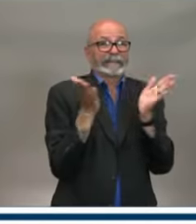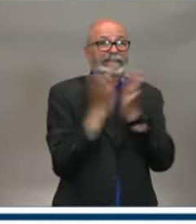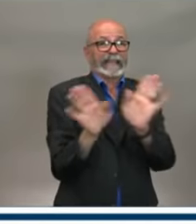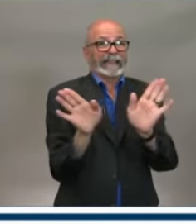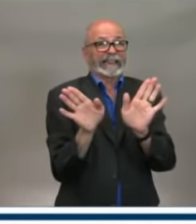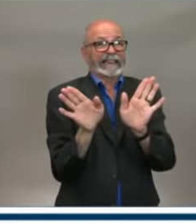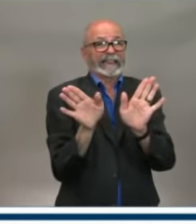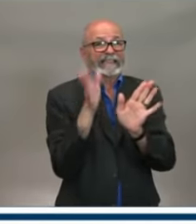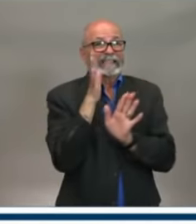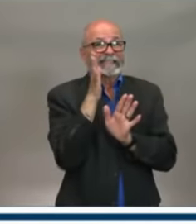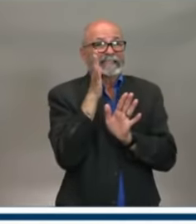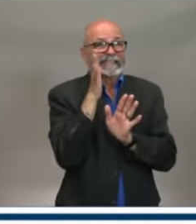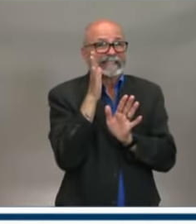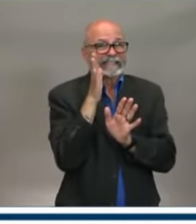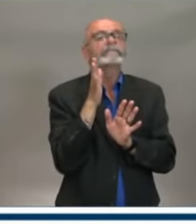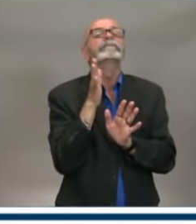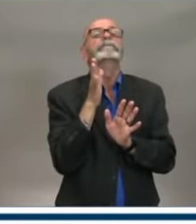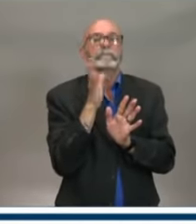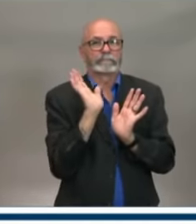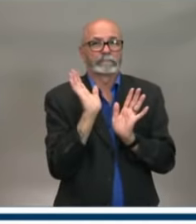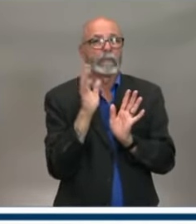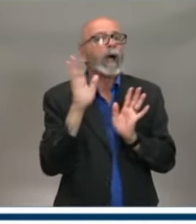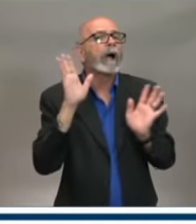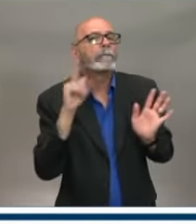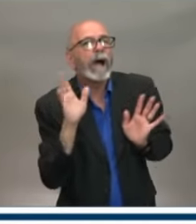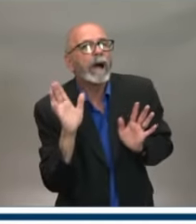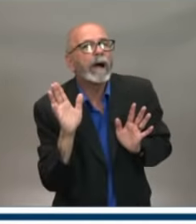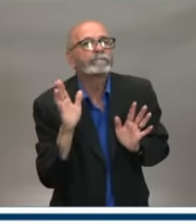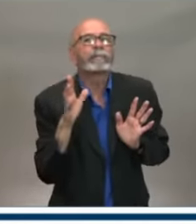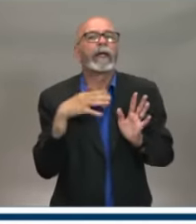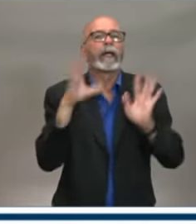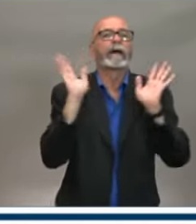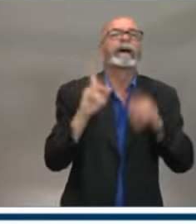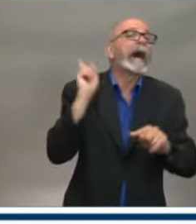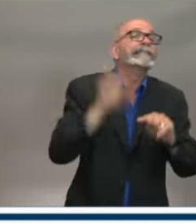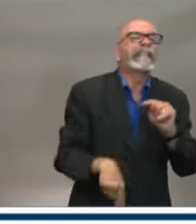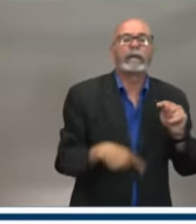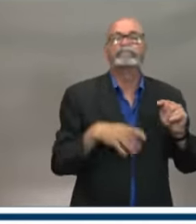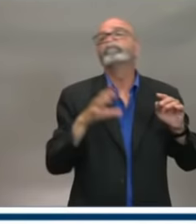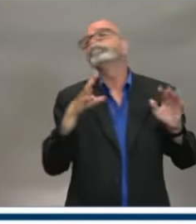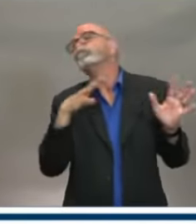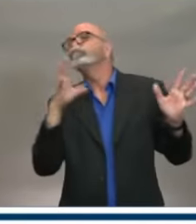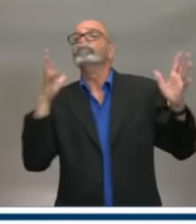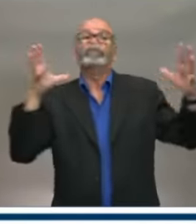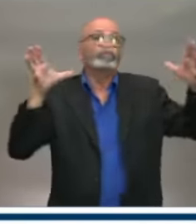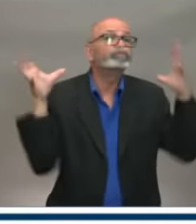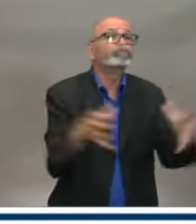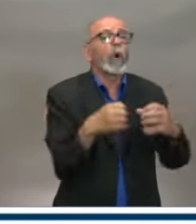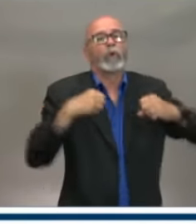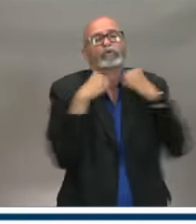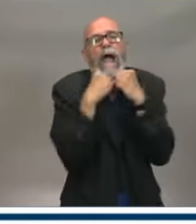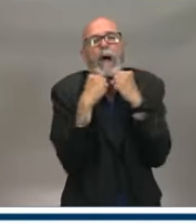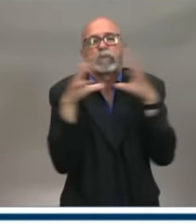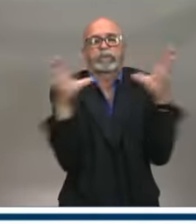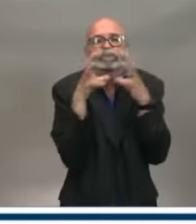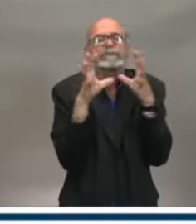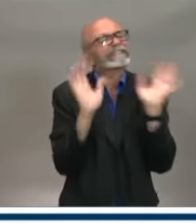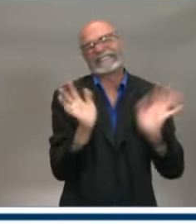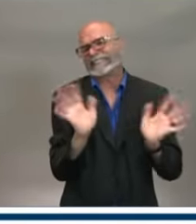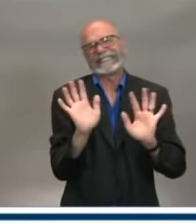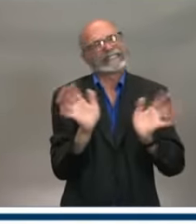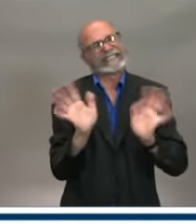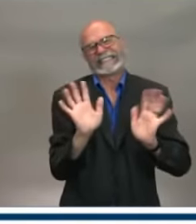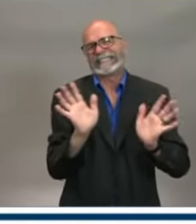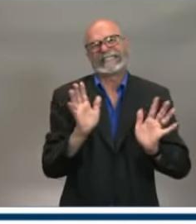you're unable to hold huge gatherings. So there are some legislative requirements